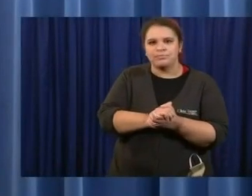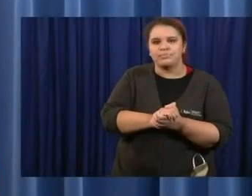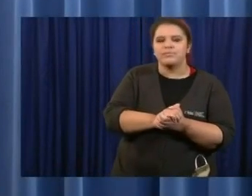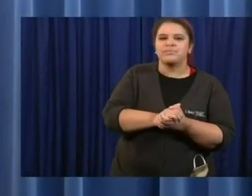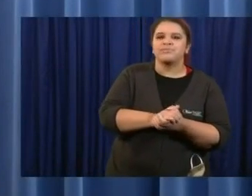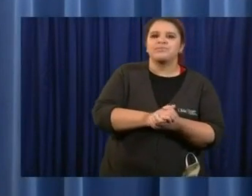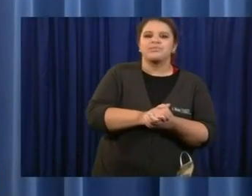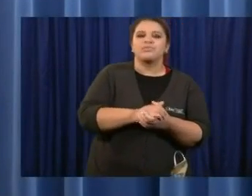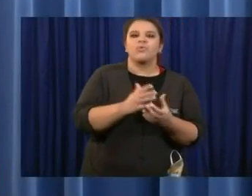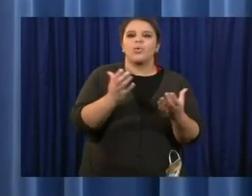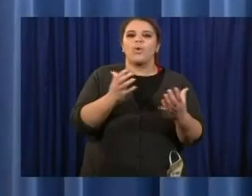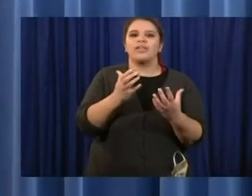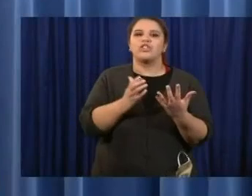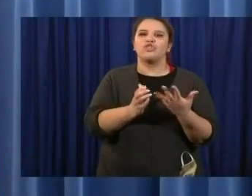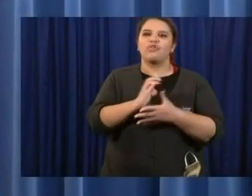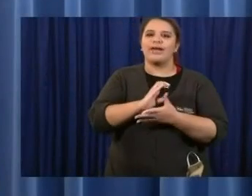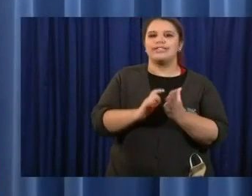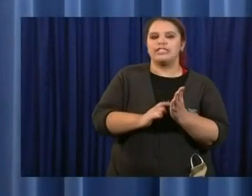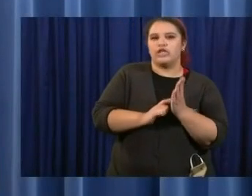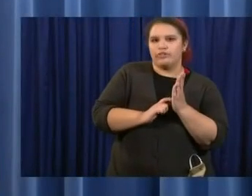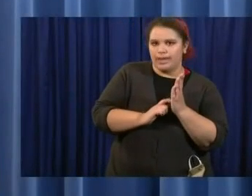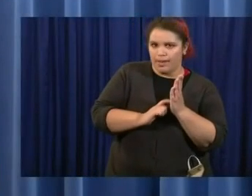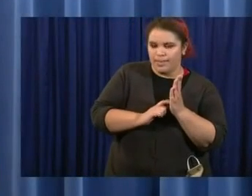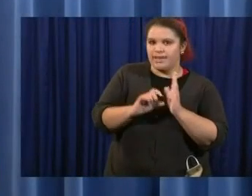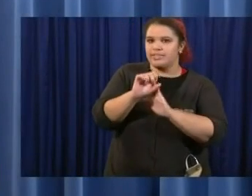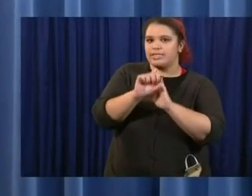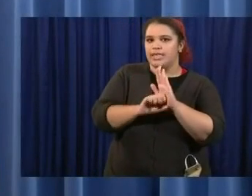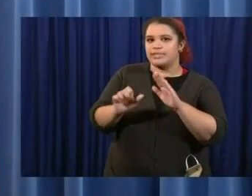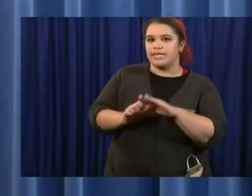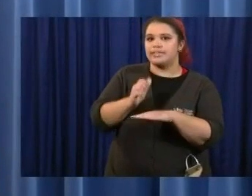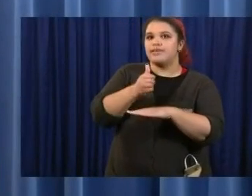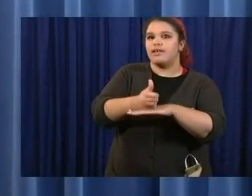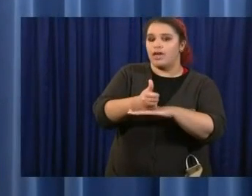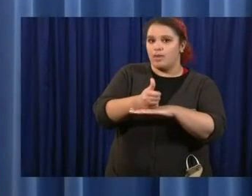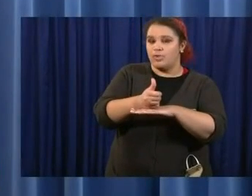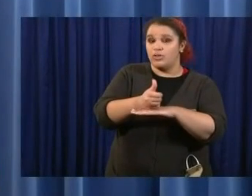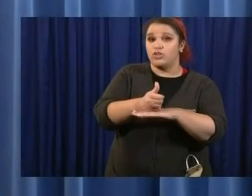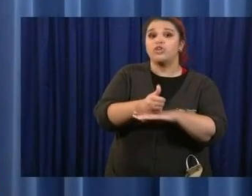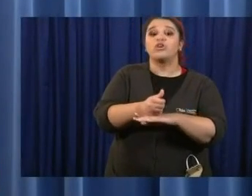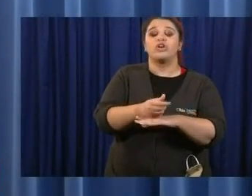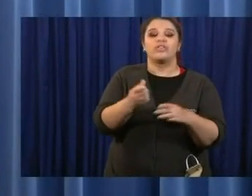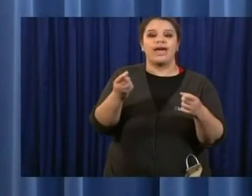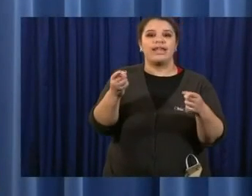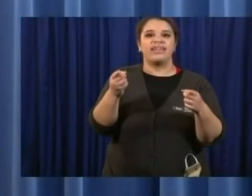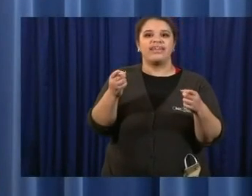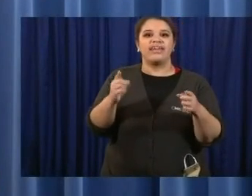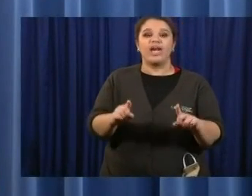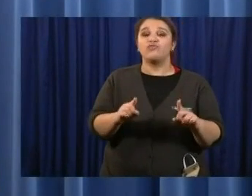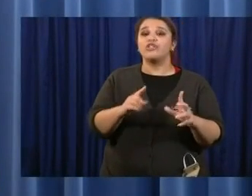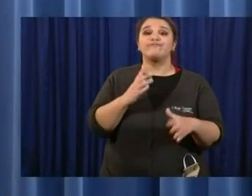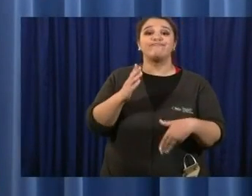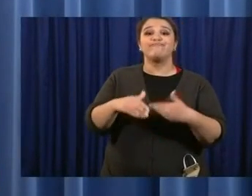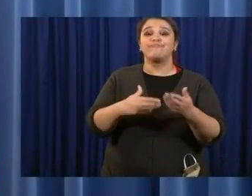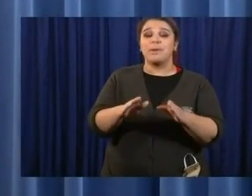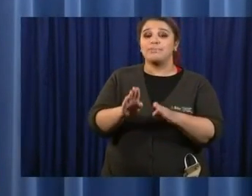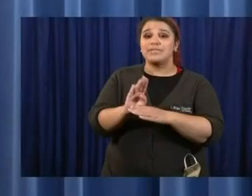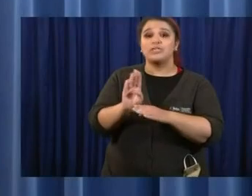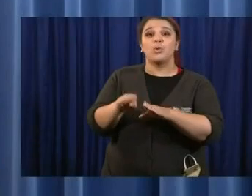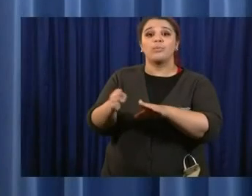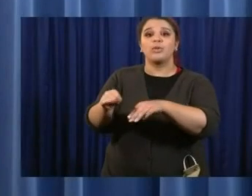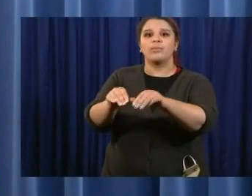set that would force us to go backwards into a stricter state home order after much of these businesses start opening?